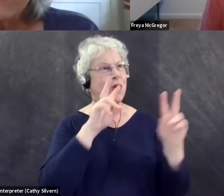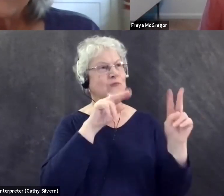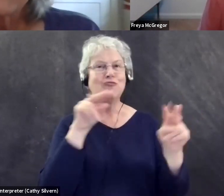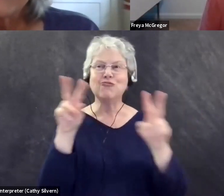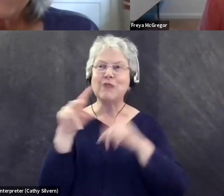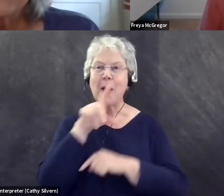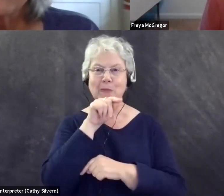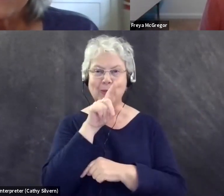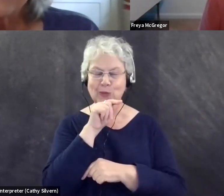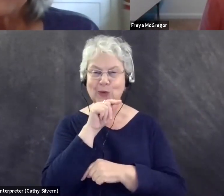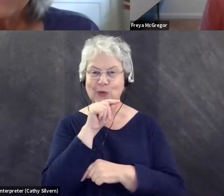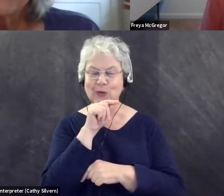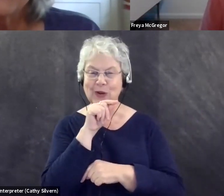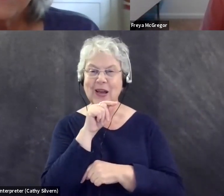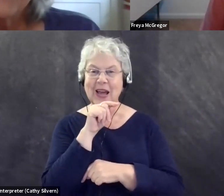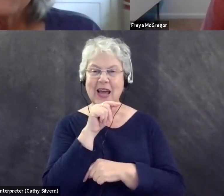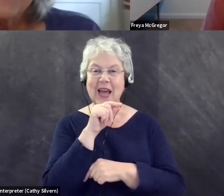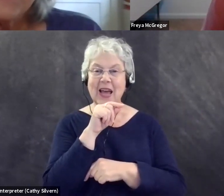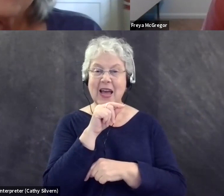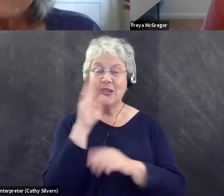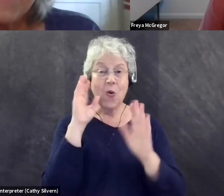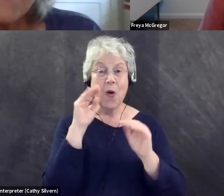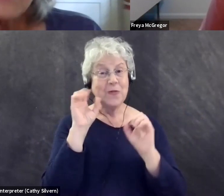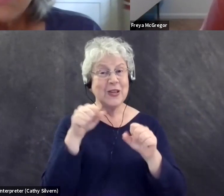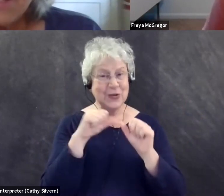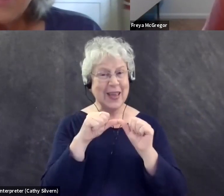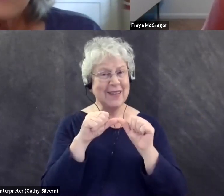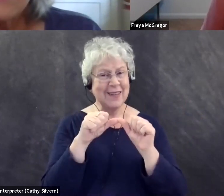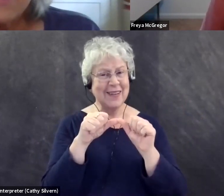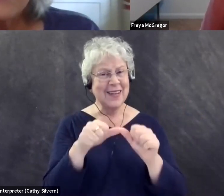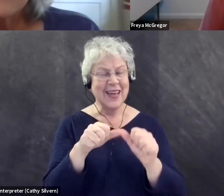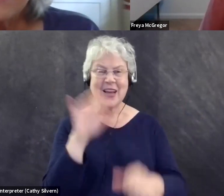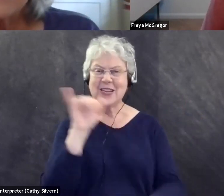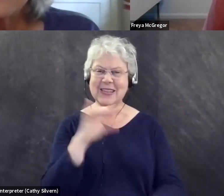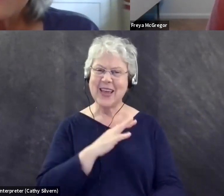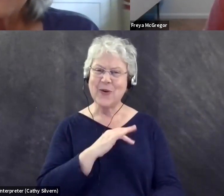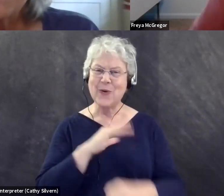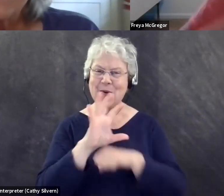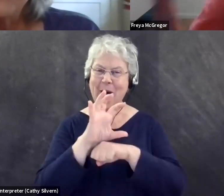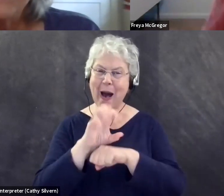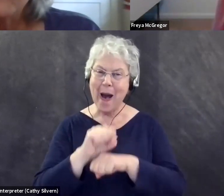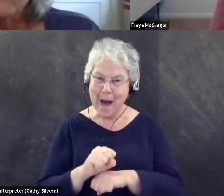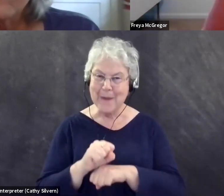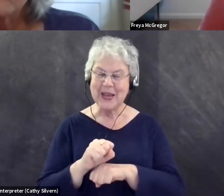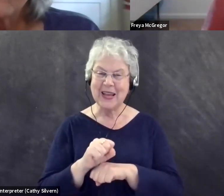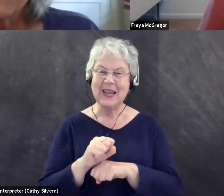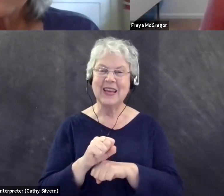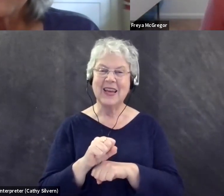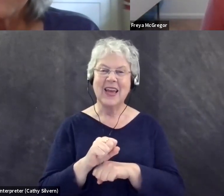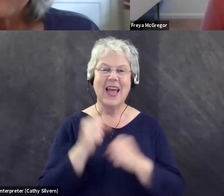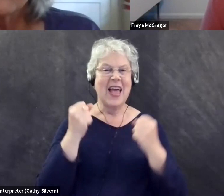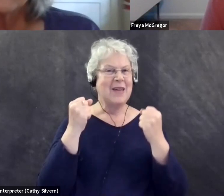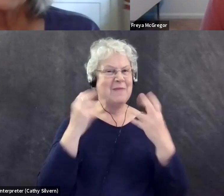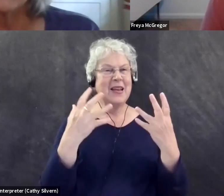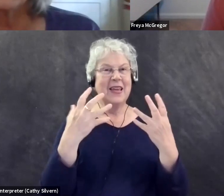hopefully there's a way that, that, um, that you can keep going because it's just such cool hobby and there's so many, there's so many, um, health and wellness